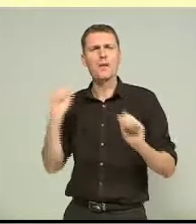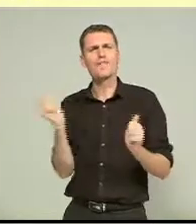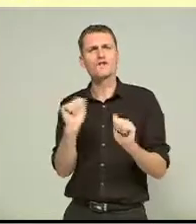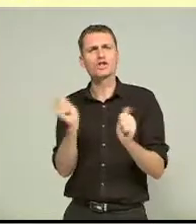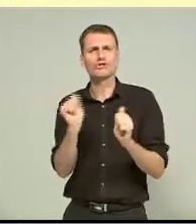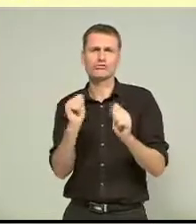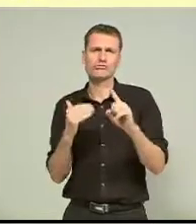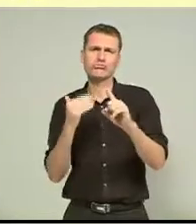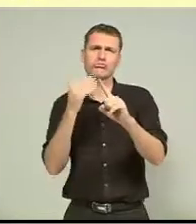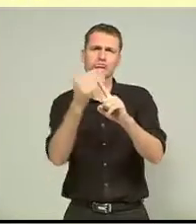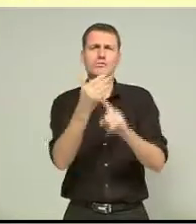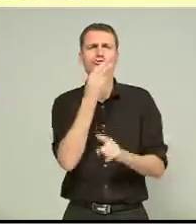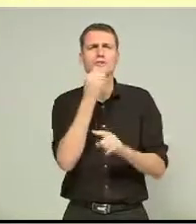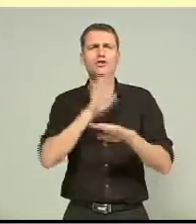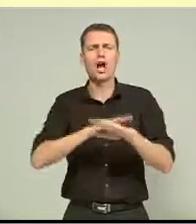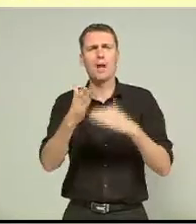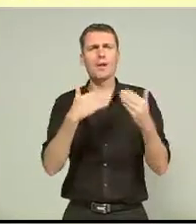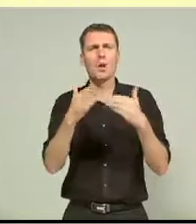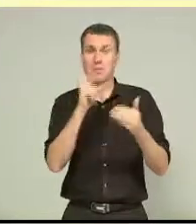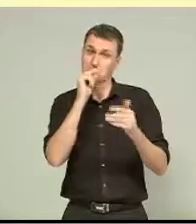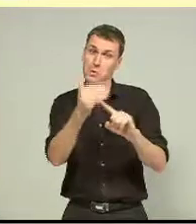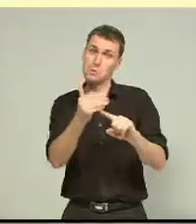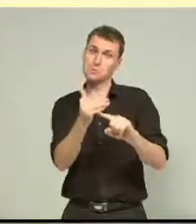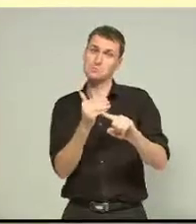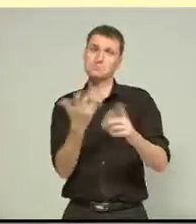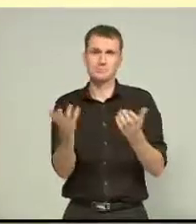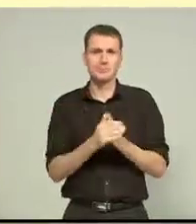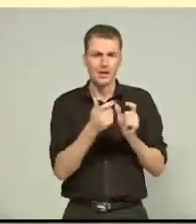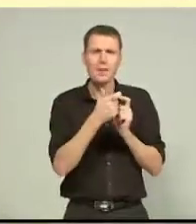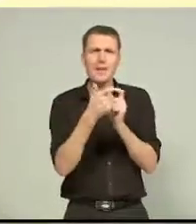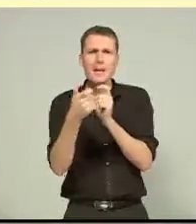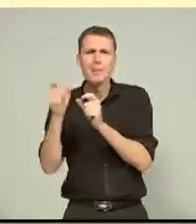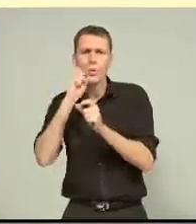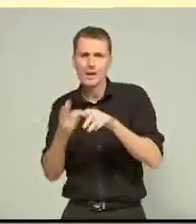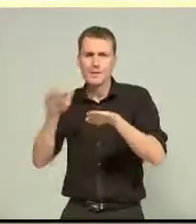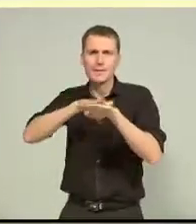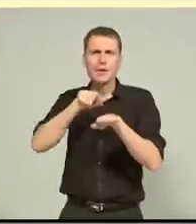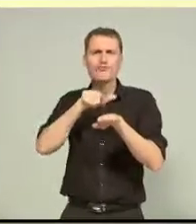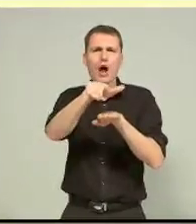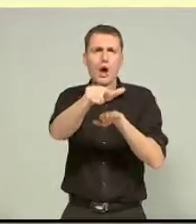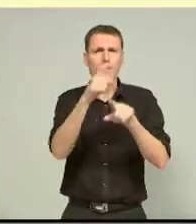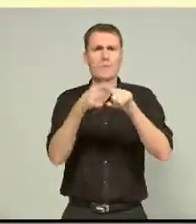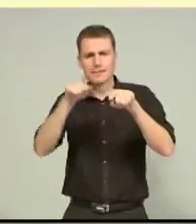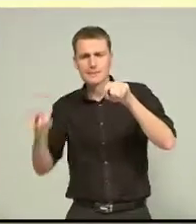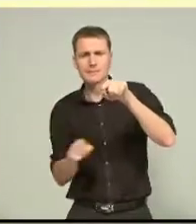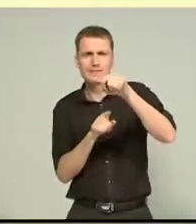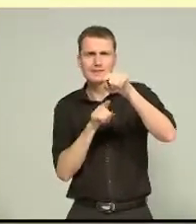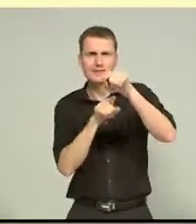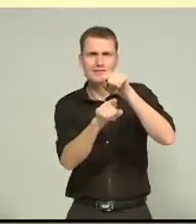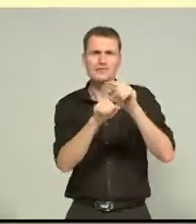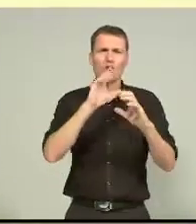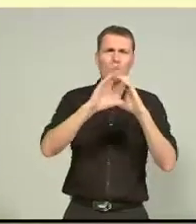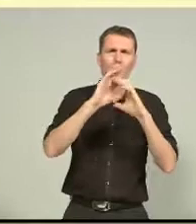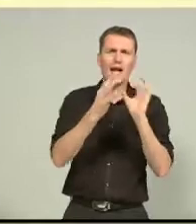by Christmas time anyway, and maybe earlier. The beams will support the new road deck, as well as housing critical services such as